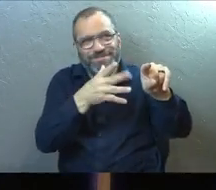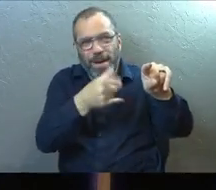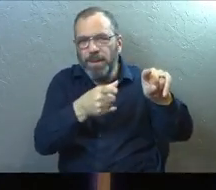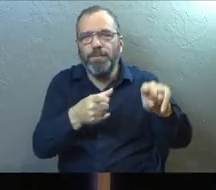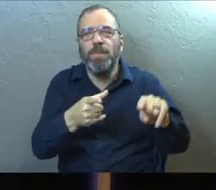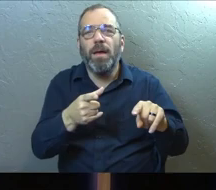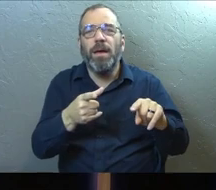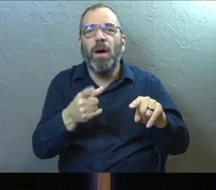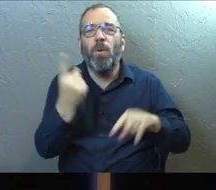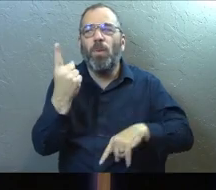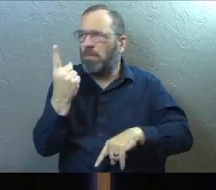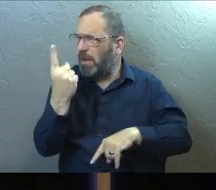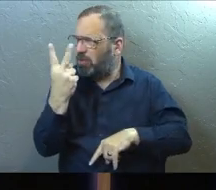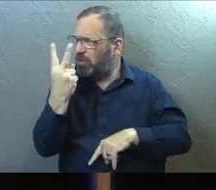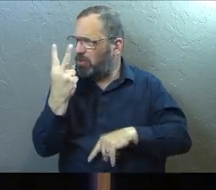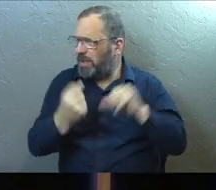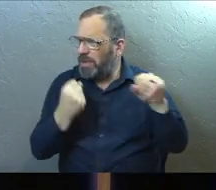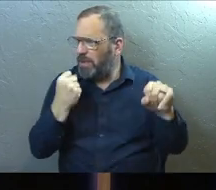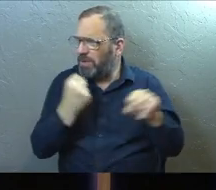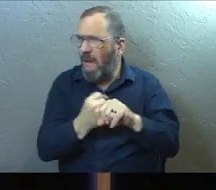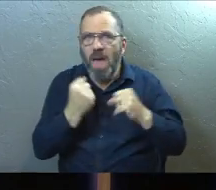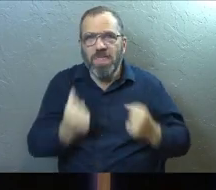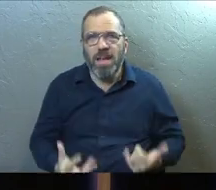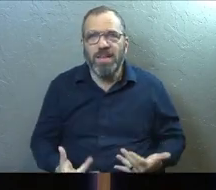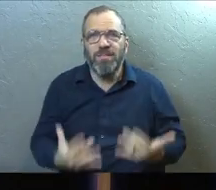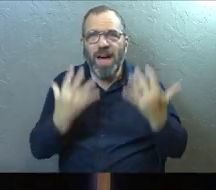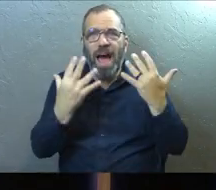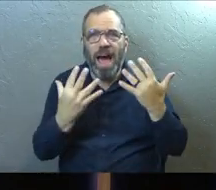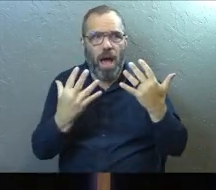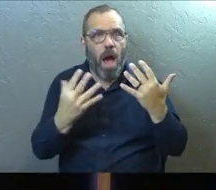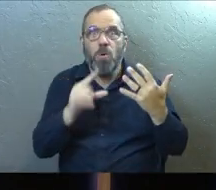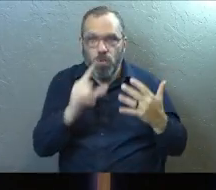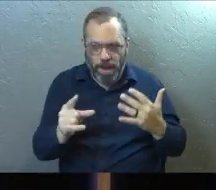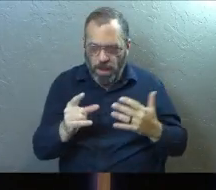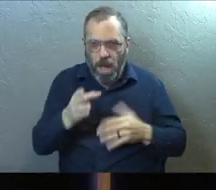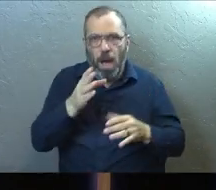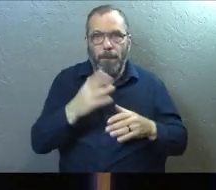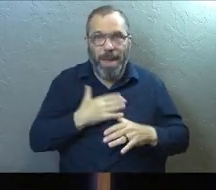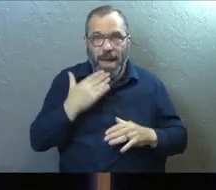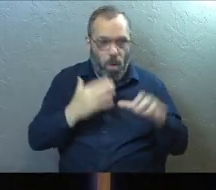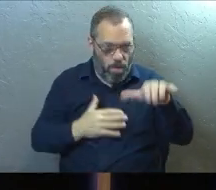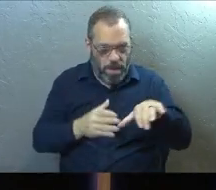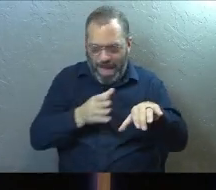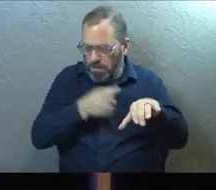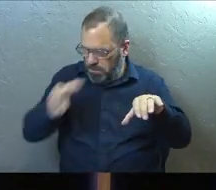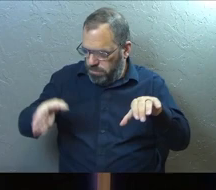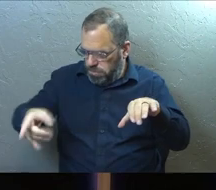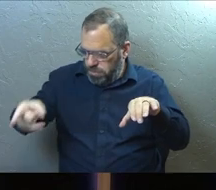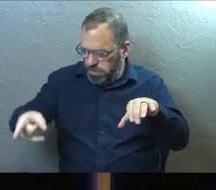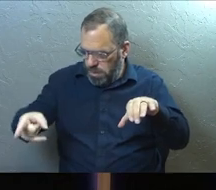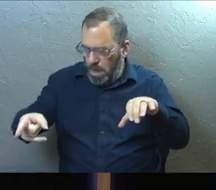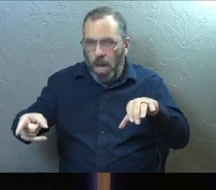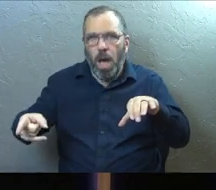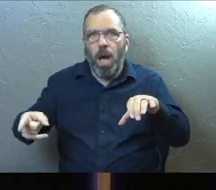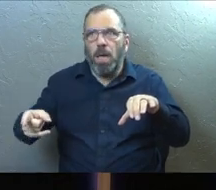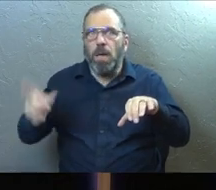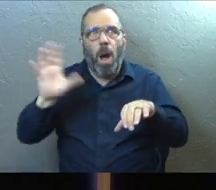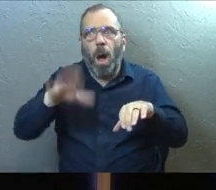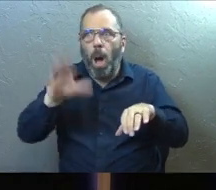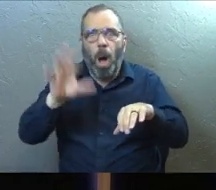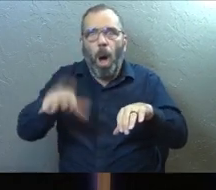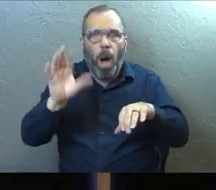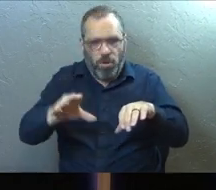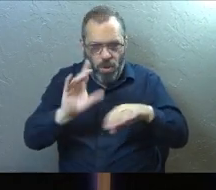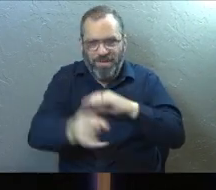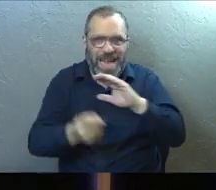Like we had a scare a couple of years ago and there was a fire that was like literally a block away from our house. And, and they were calling us and saying, you had,